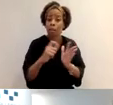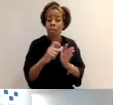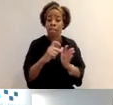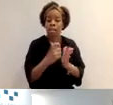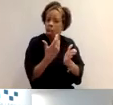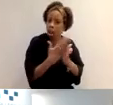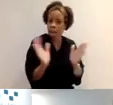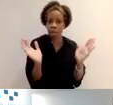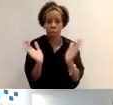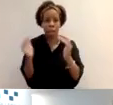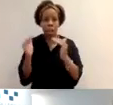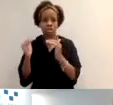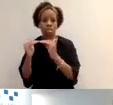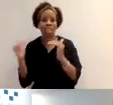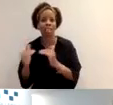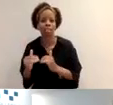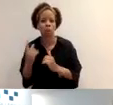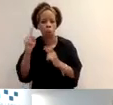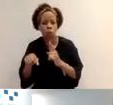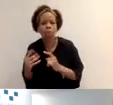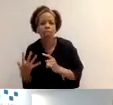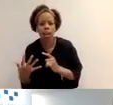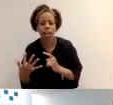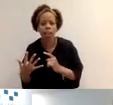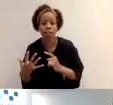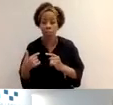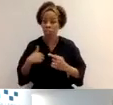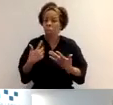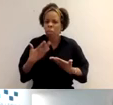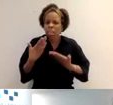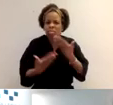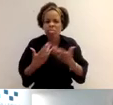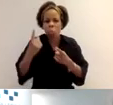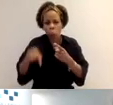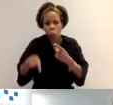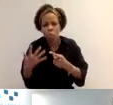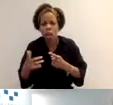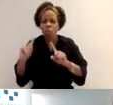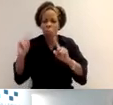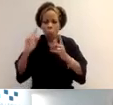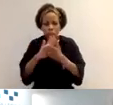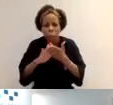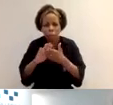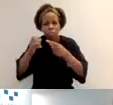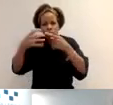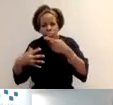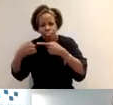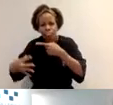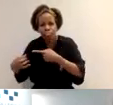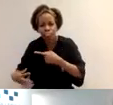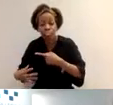sections. So if you kind of stick to kind of, you know, the way I've described it and breaking it down and what's advised for each section,